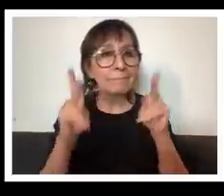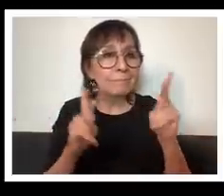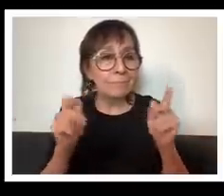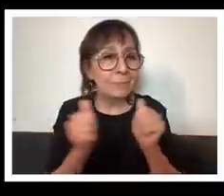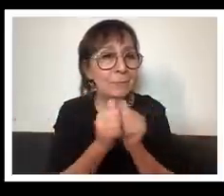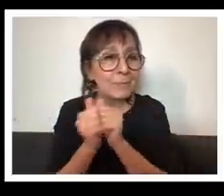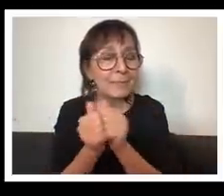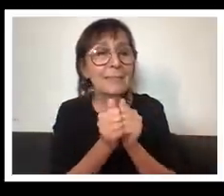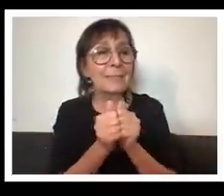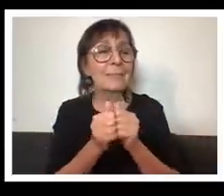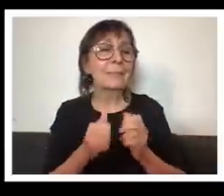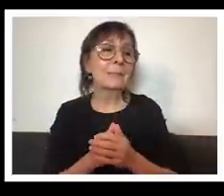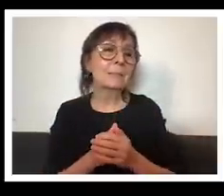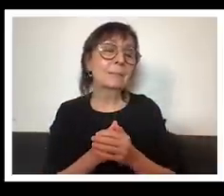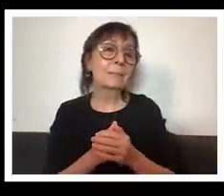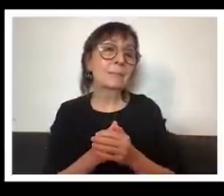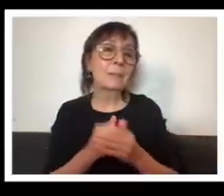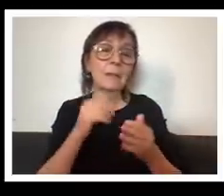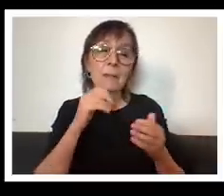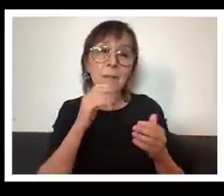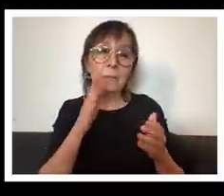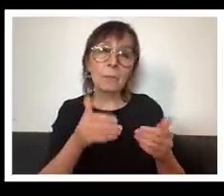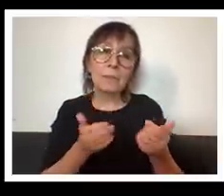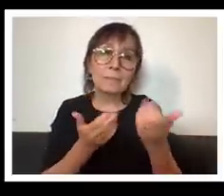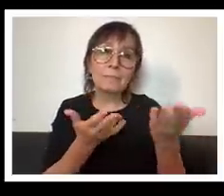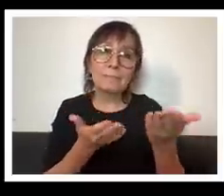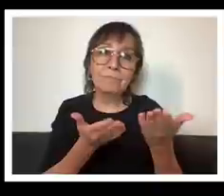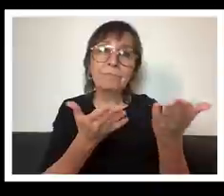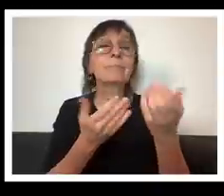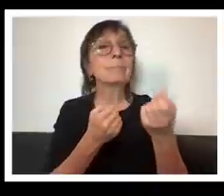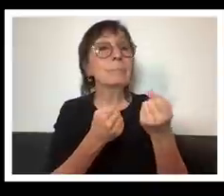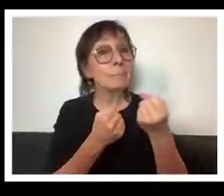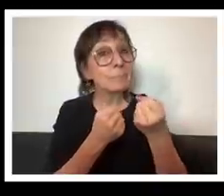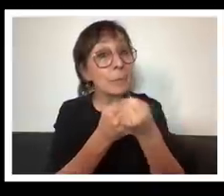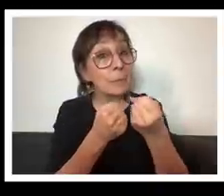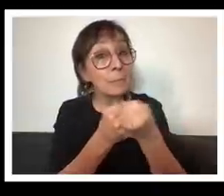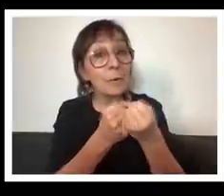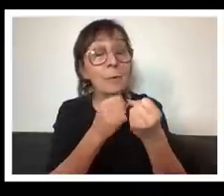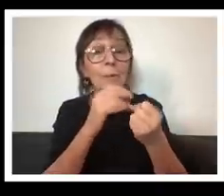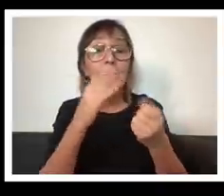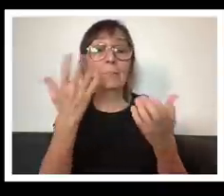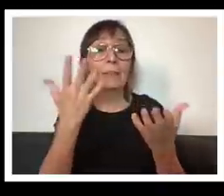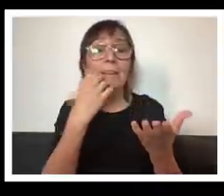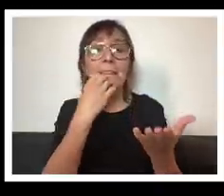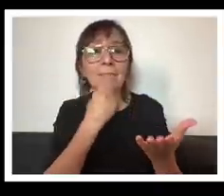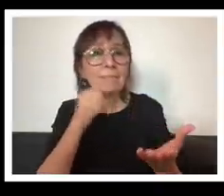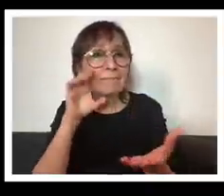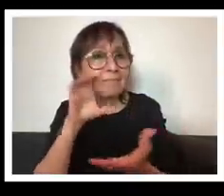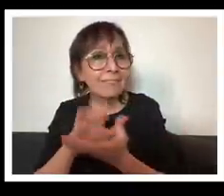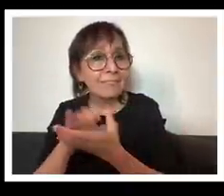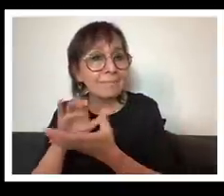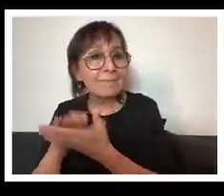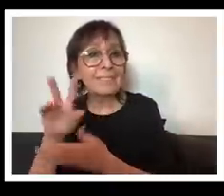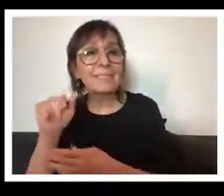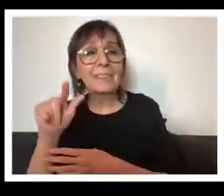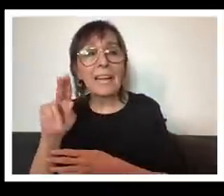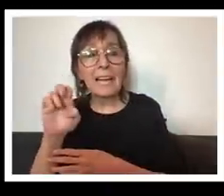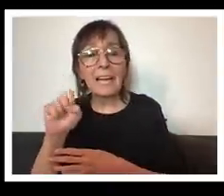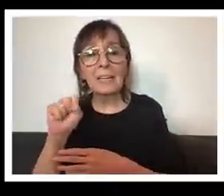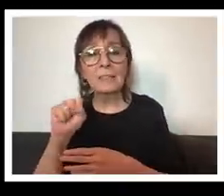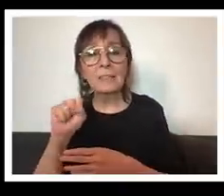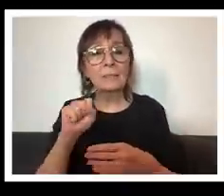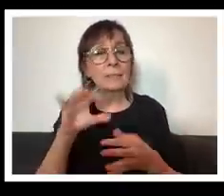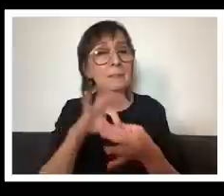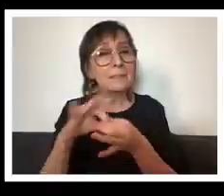you know promoted the the kinds of uh values of of uh individual